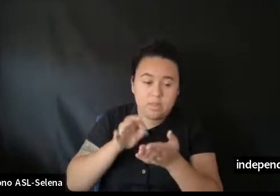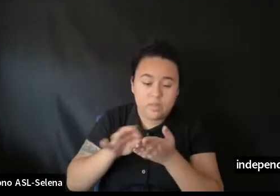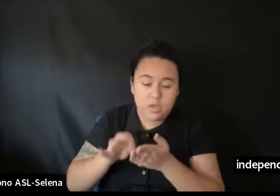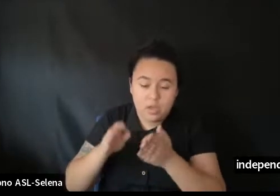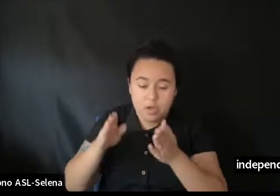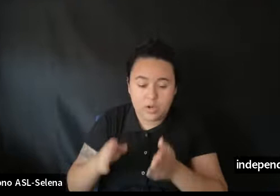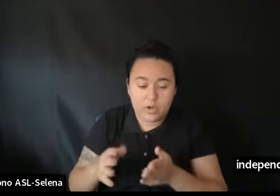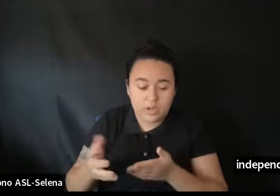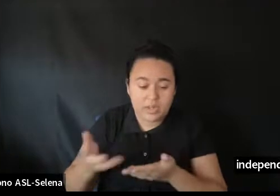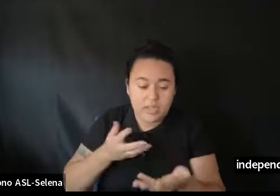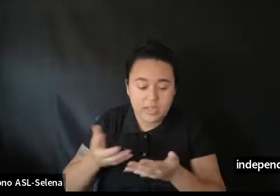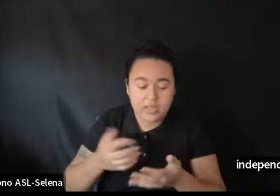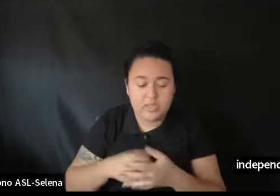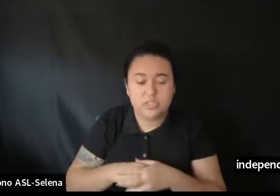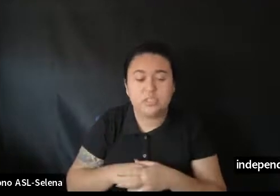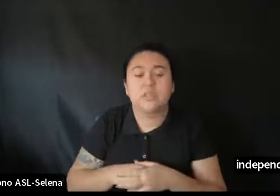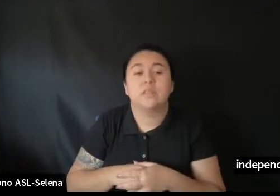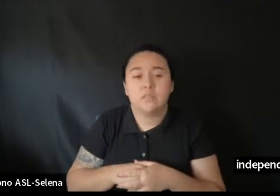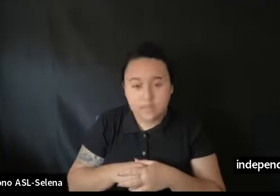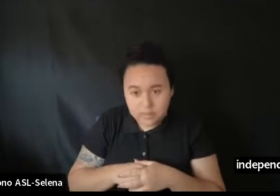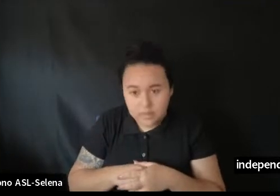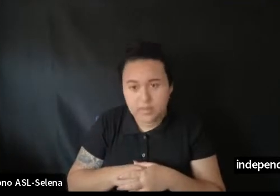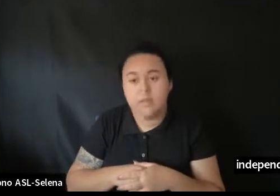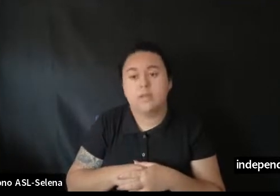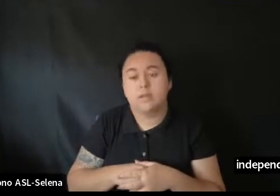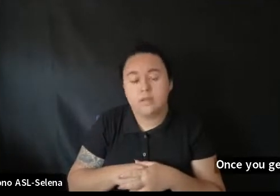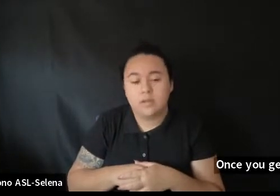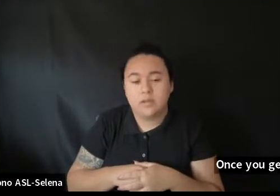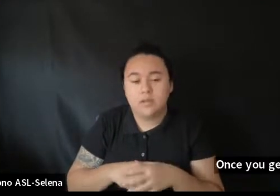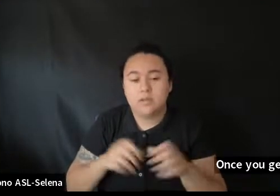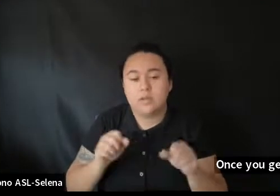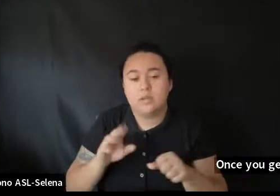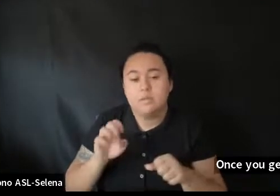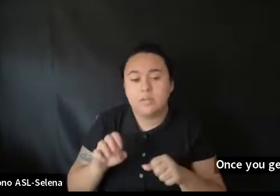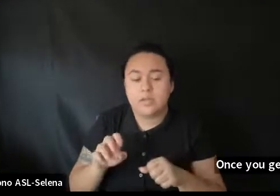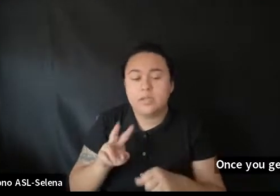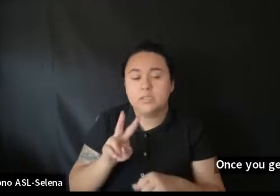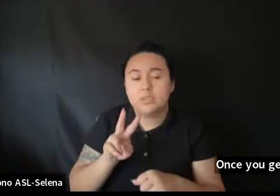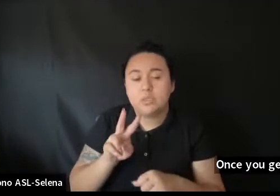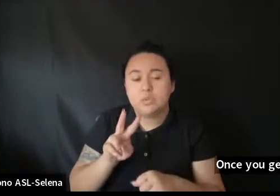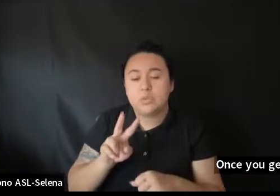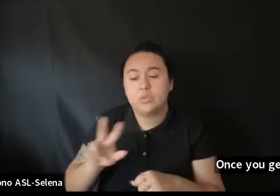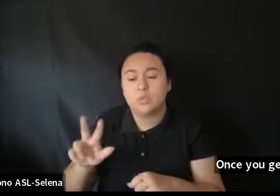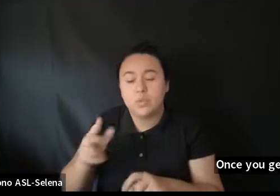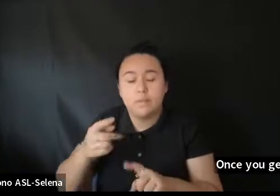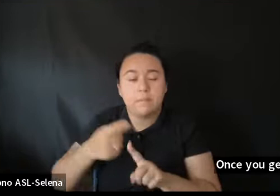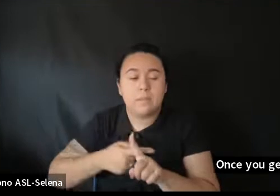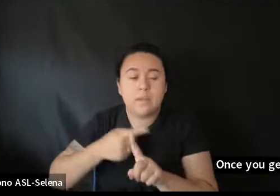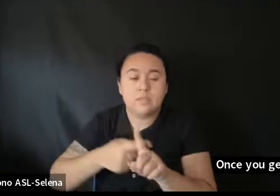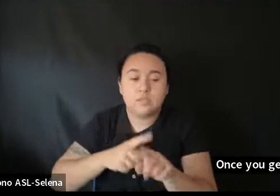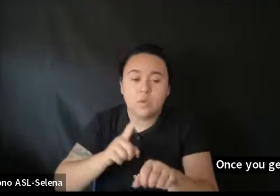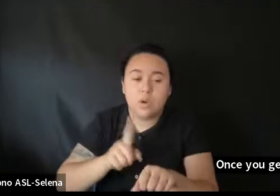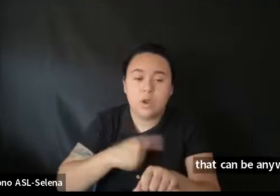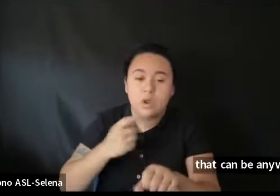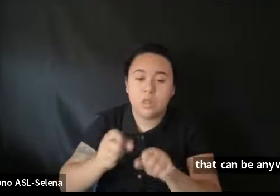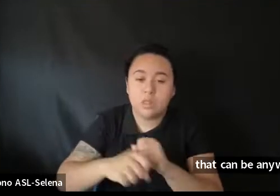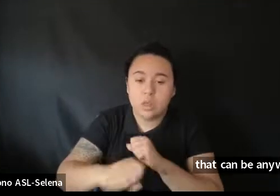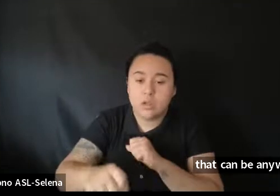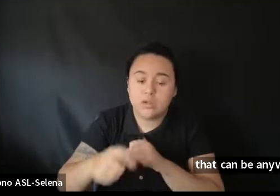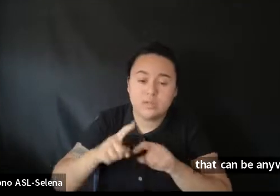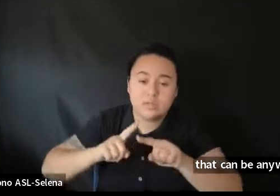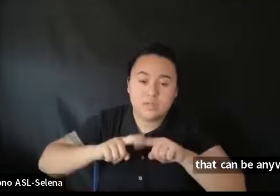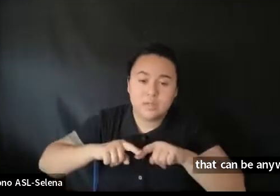then that can be anywhere from two to three months or longer, depending